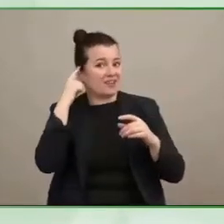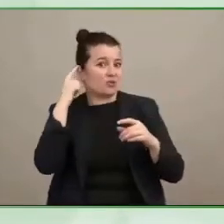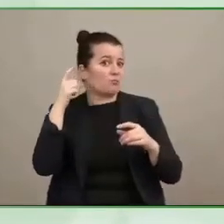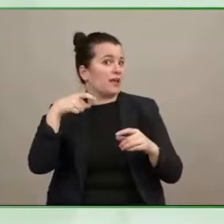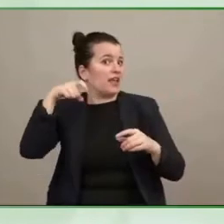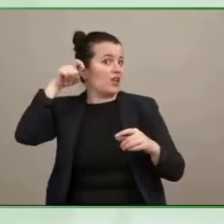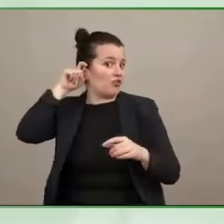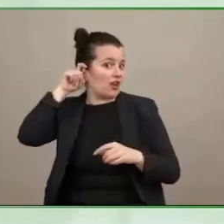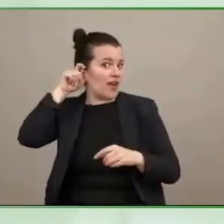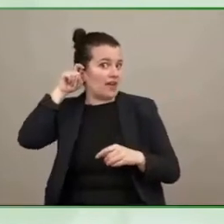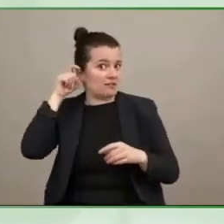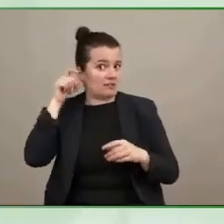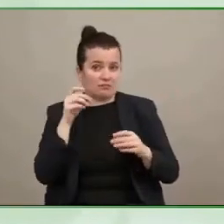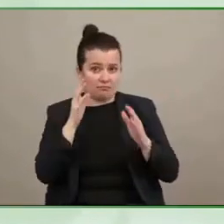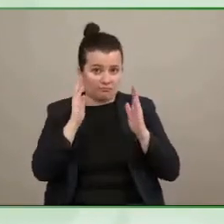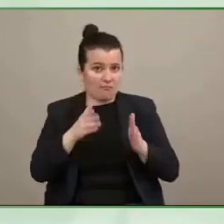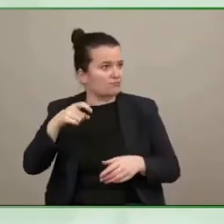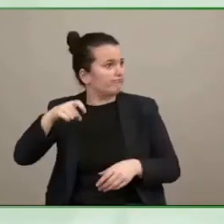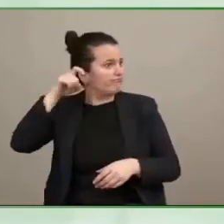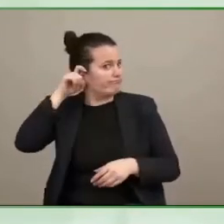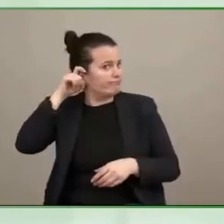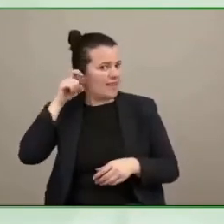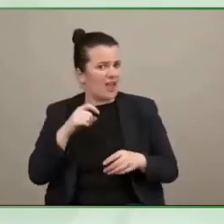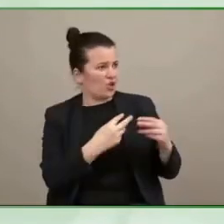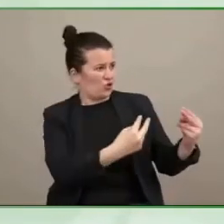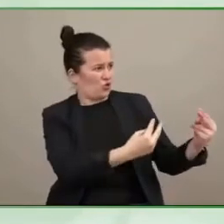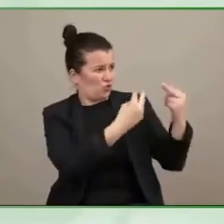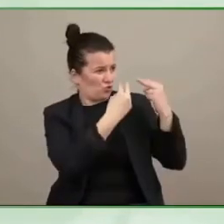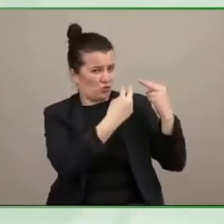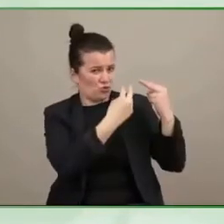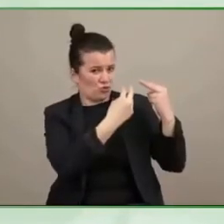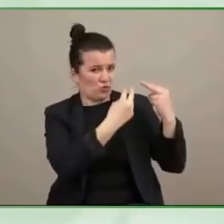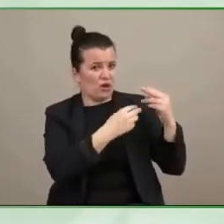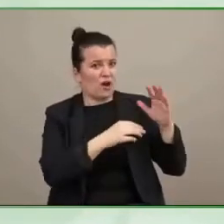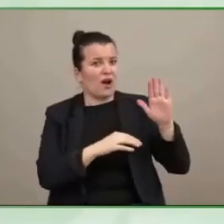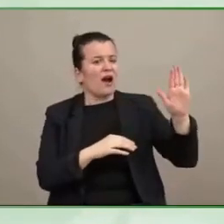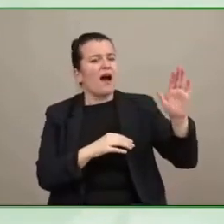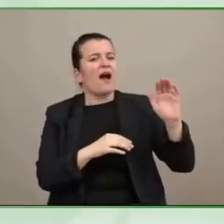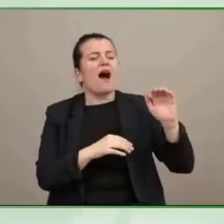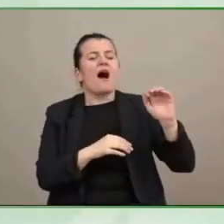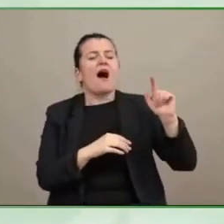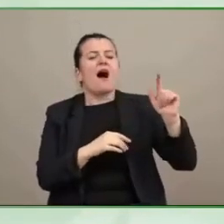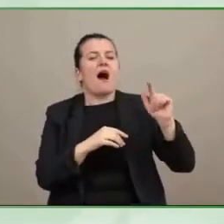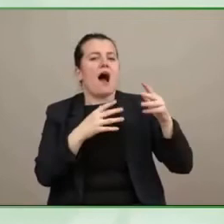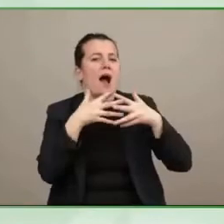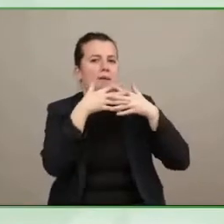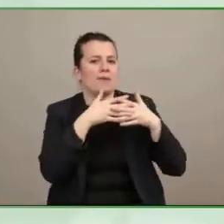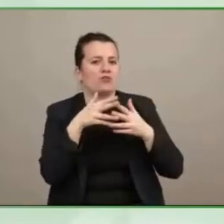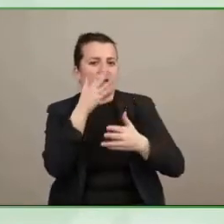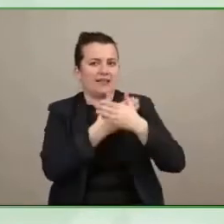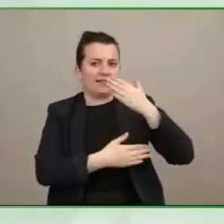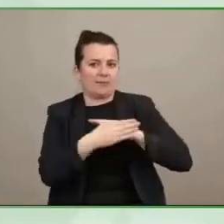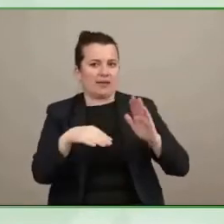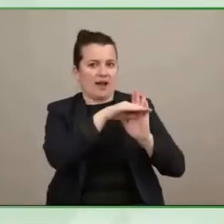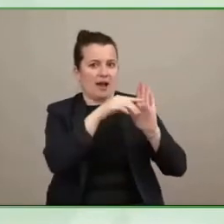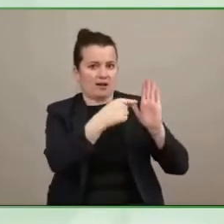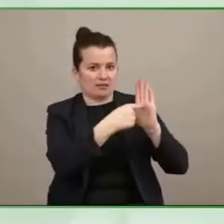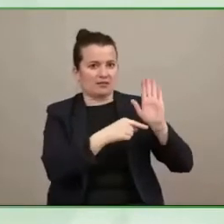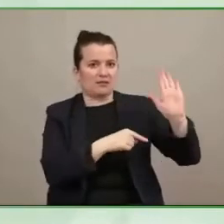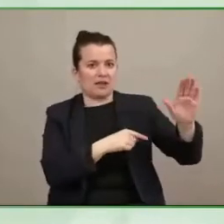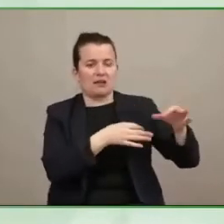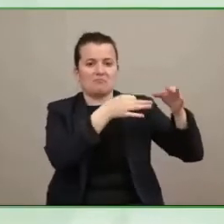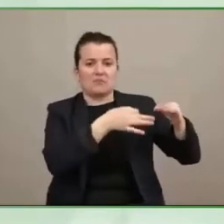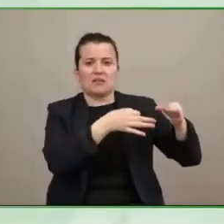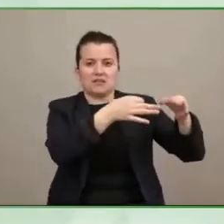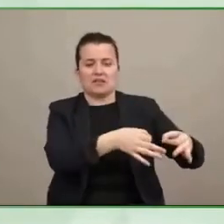regulations are based on my testimony before the fda and i'm thrilled by that of course i have more things i want